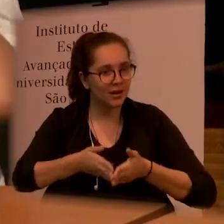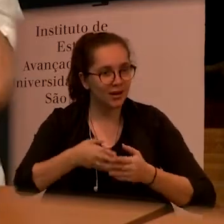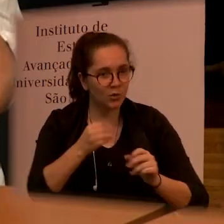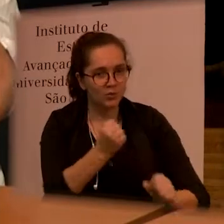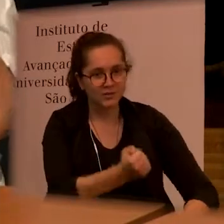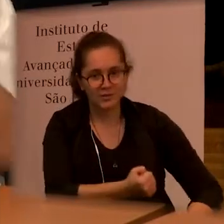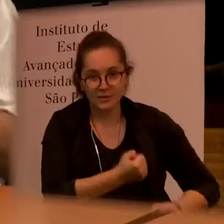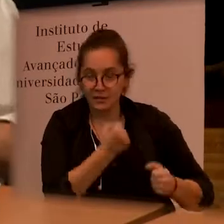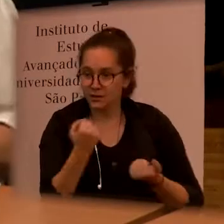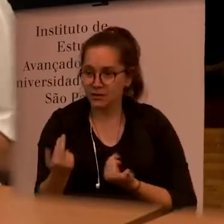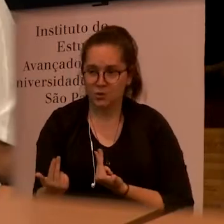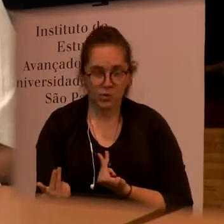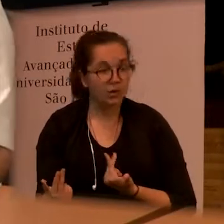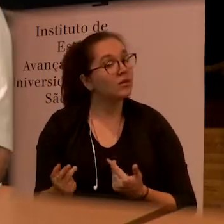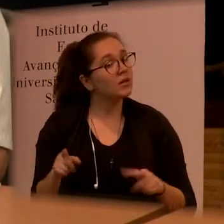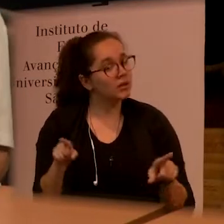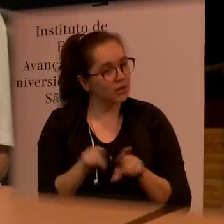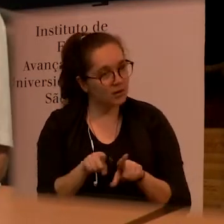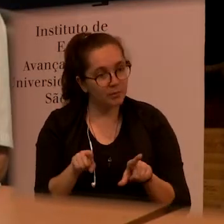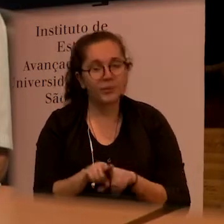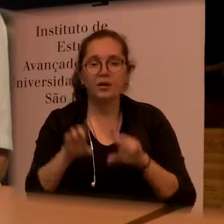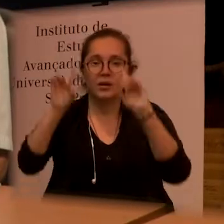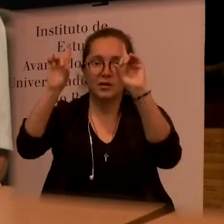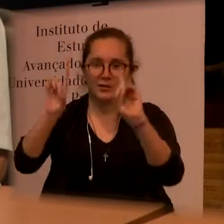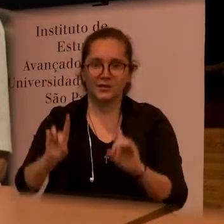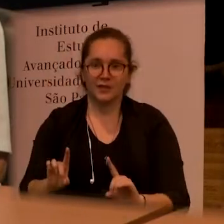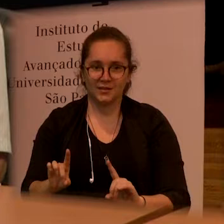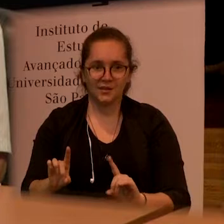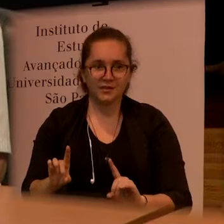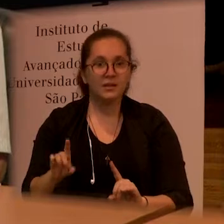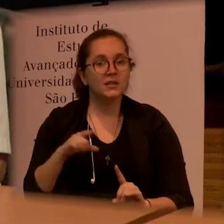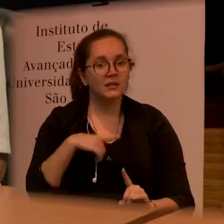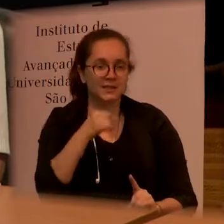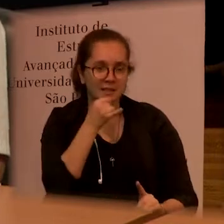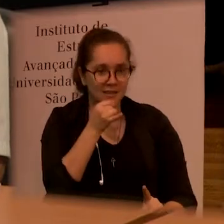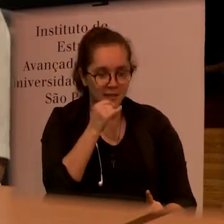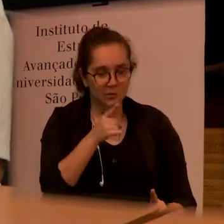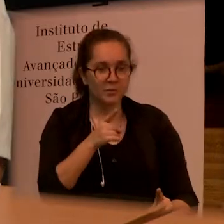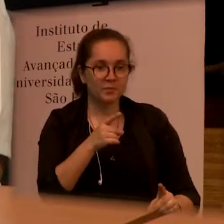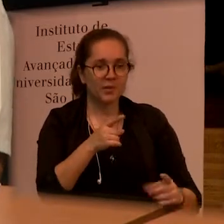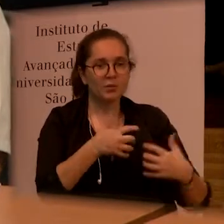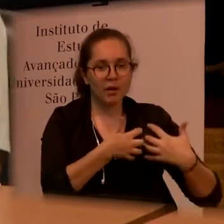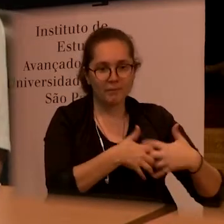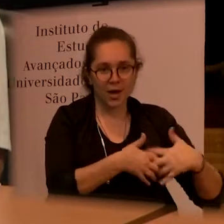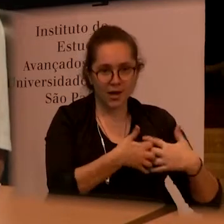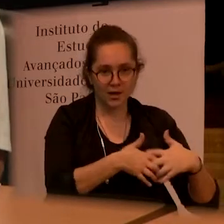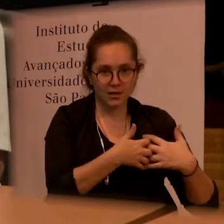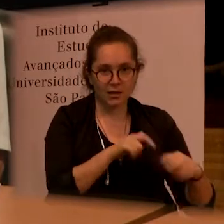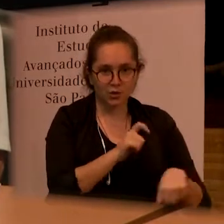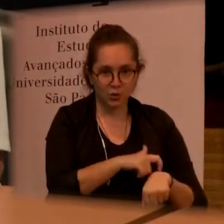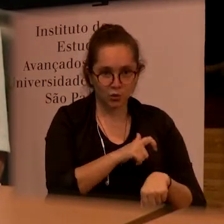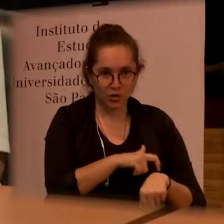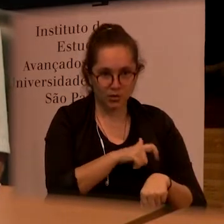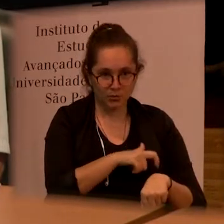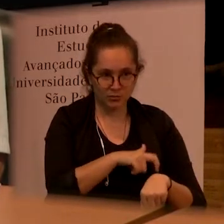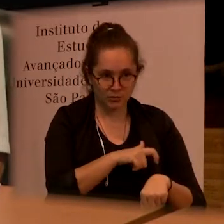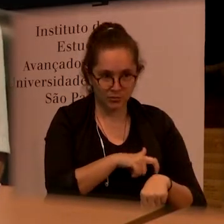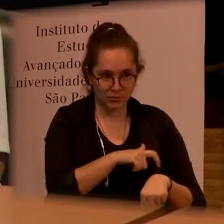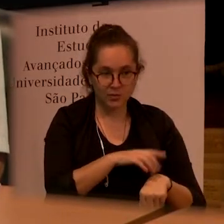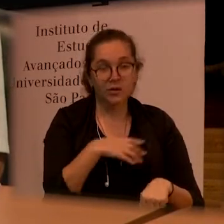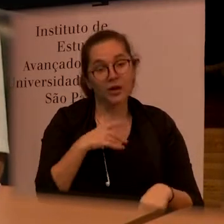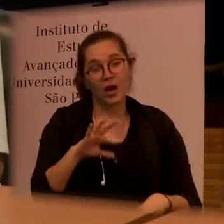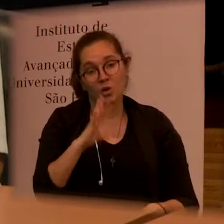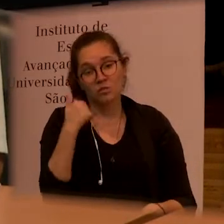frequency and this ability also maybe the ability if had a time machine mine was accelerated